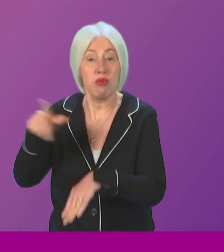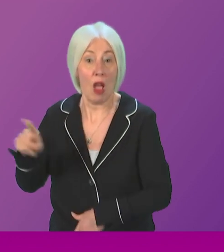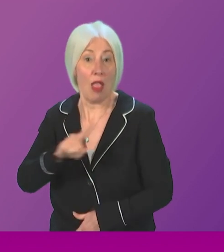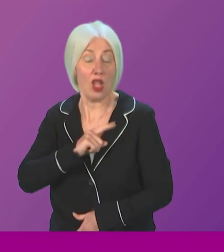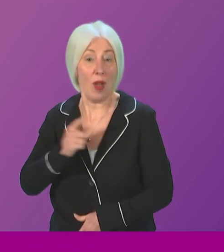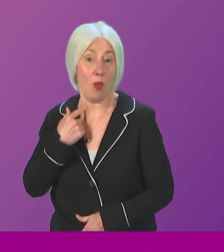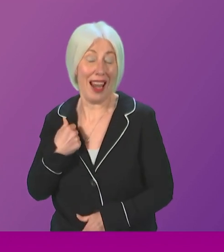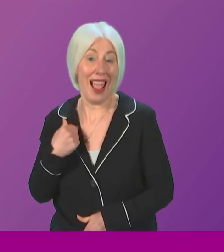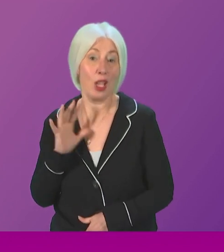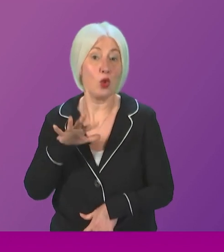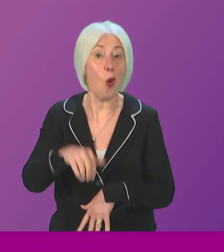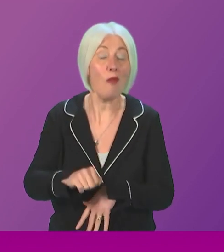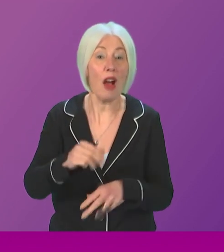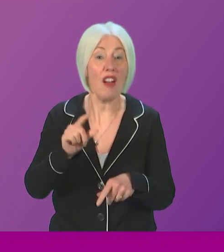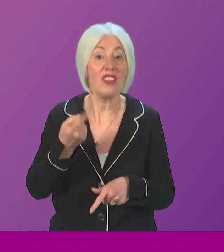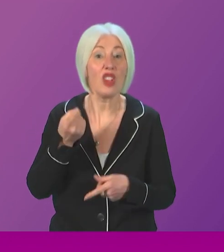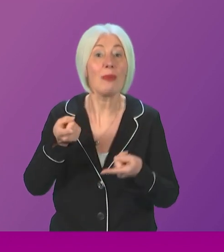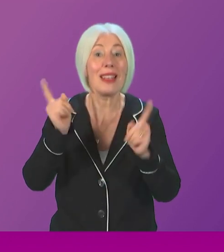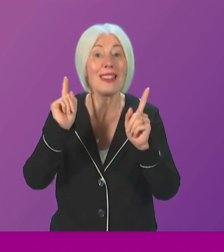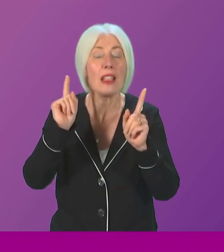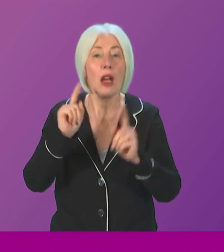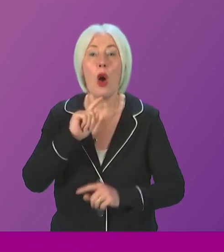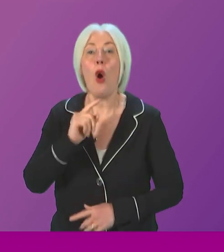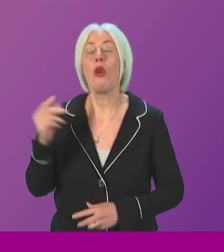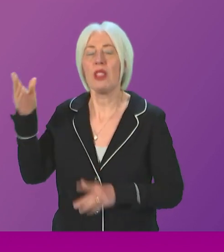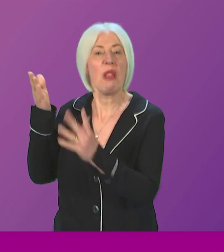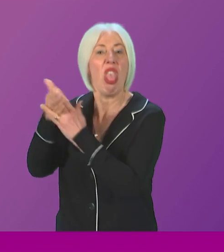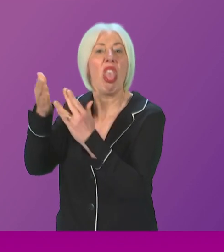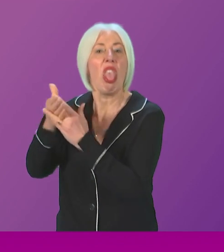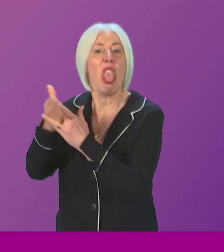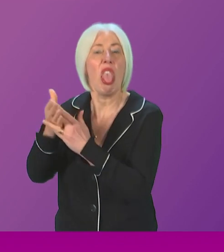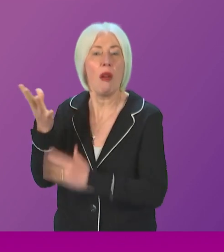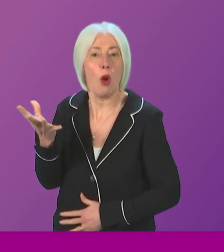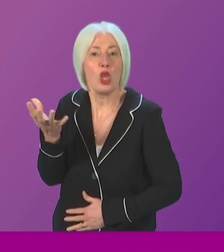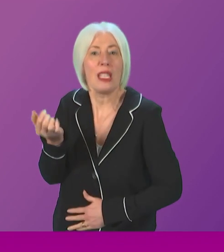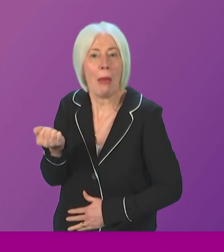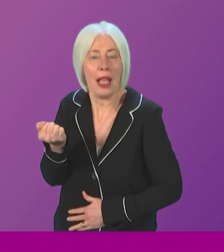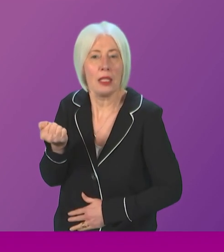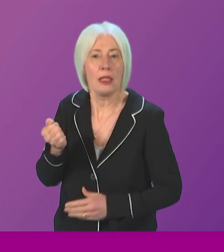First Minister, I made sure I focused... I will suspend proceedings, First Minister. Please resume your seat.